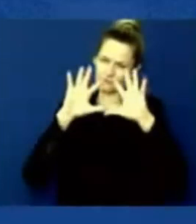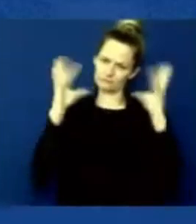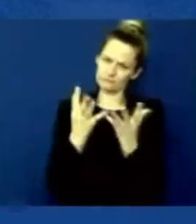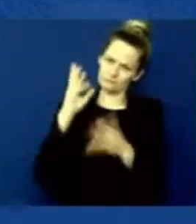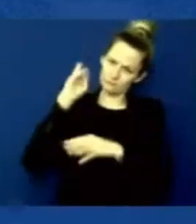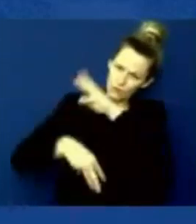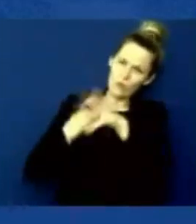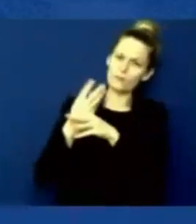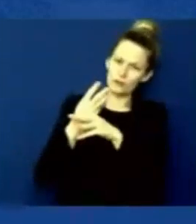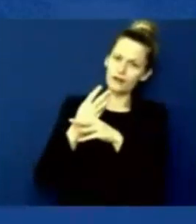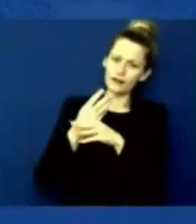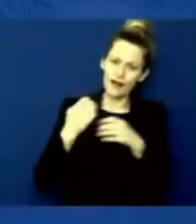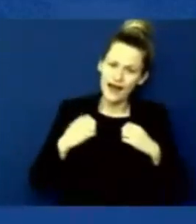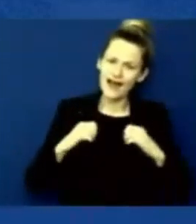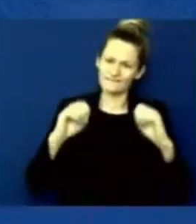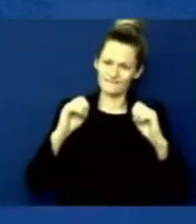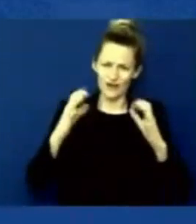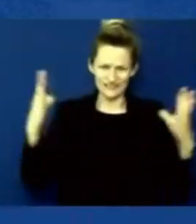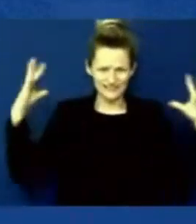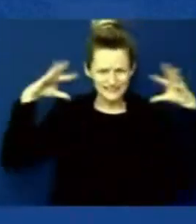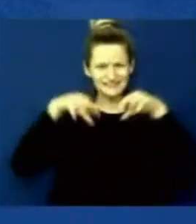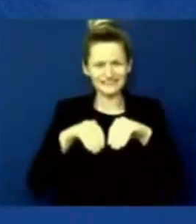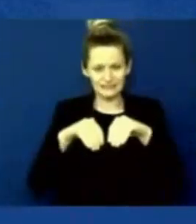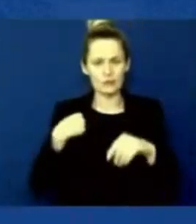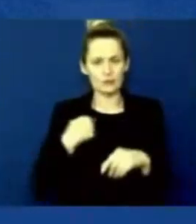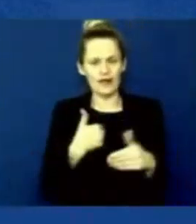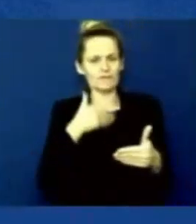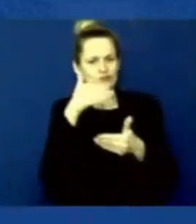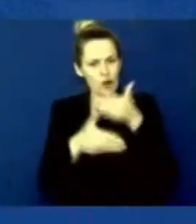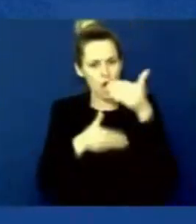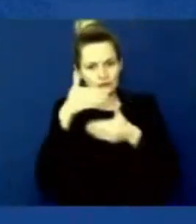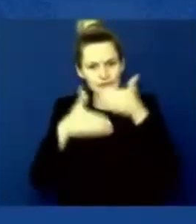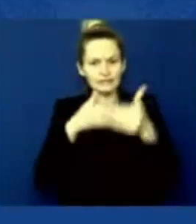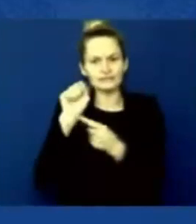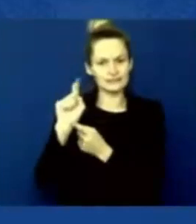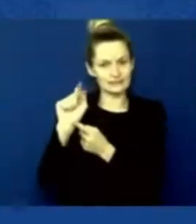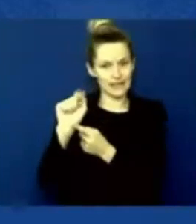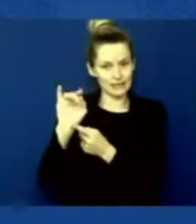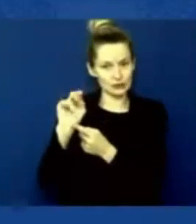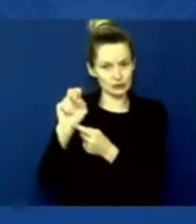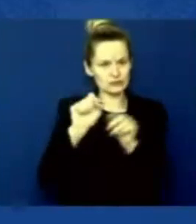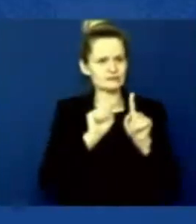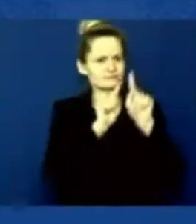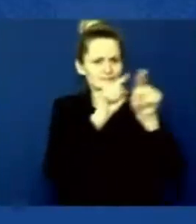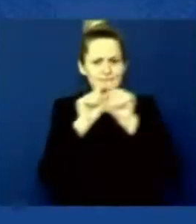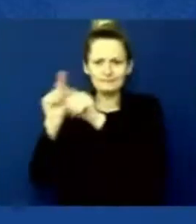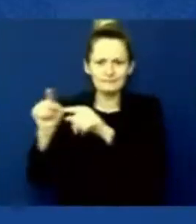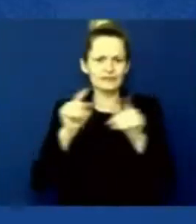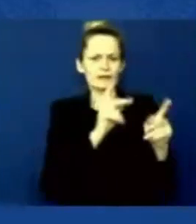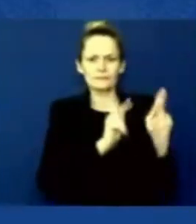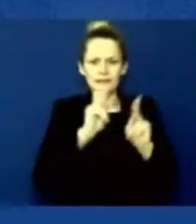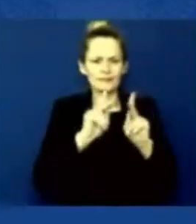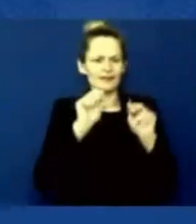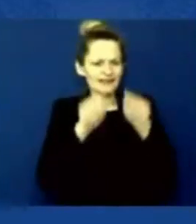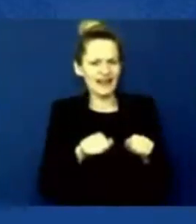third countries. In short, we're not flying them directly to the country. flying to these processing stations. We're working with more than